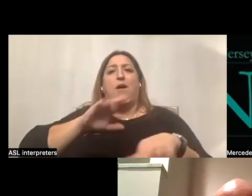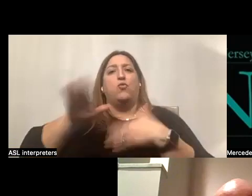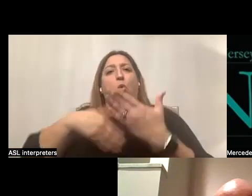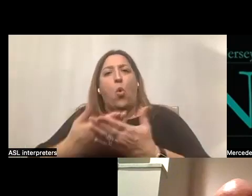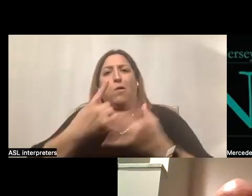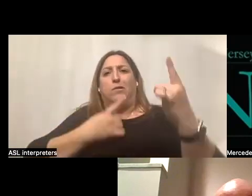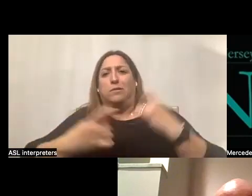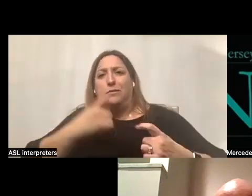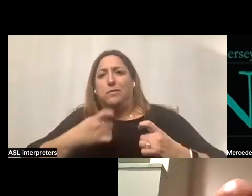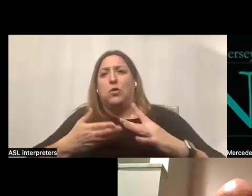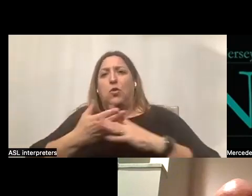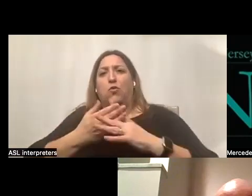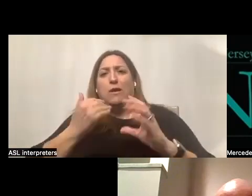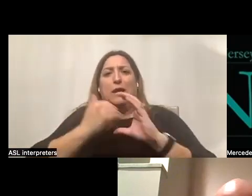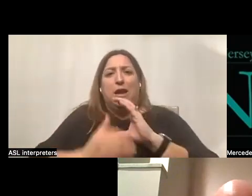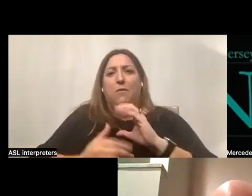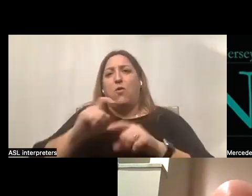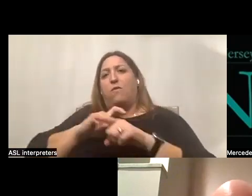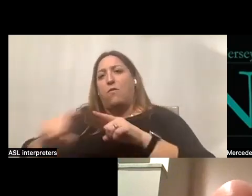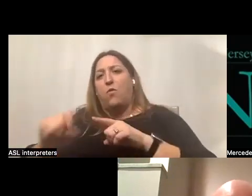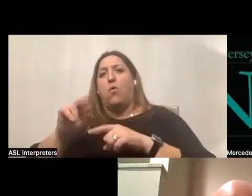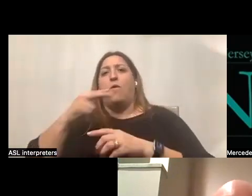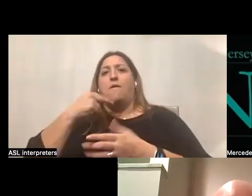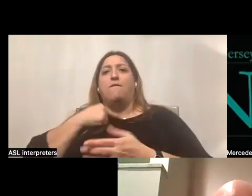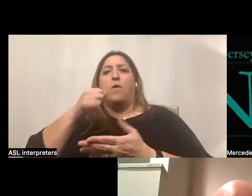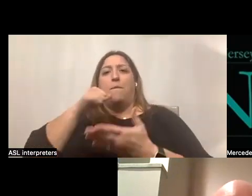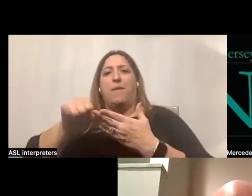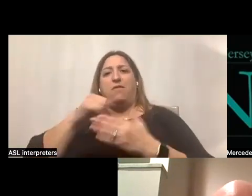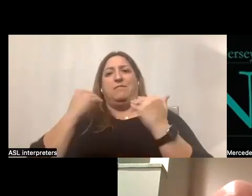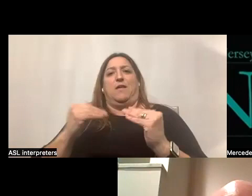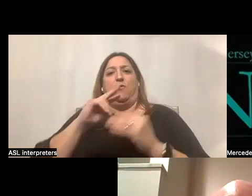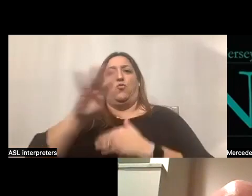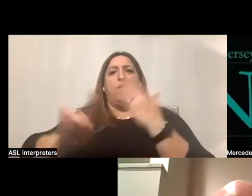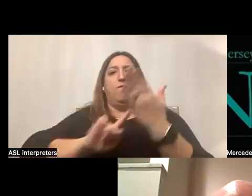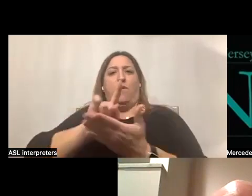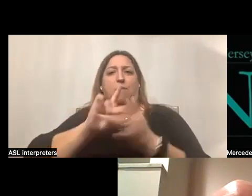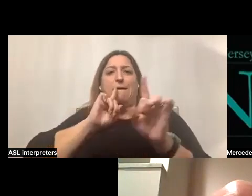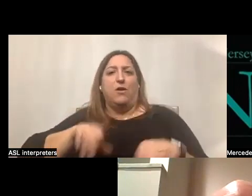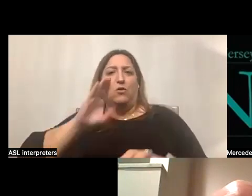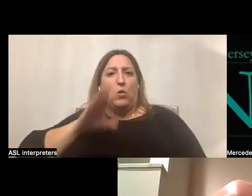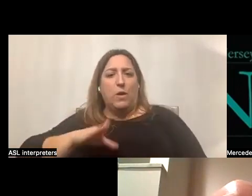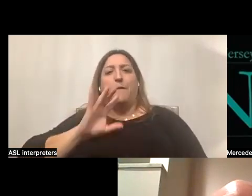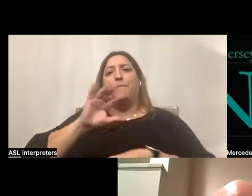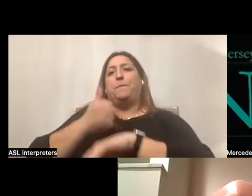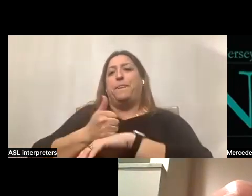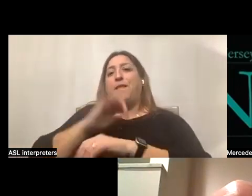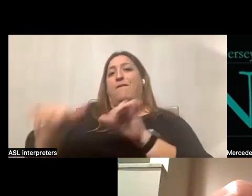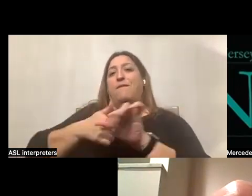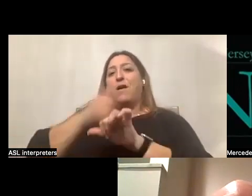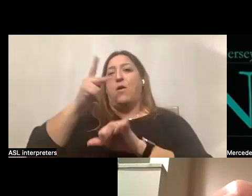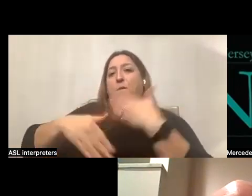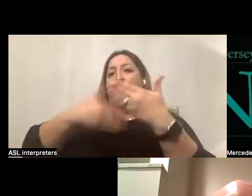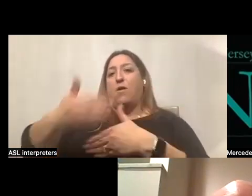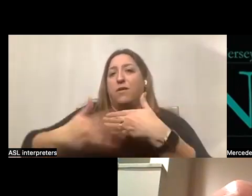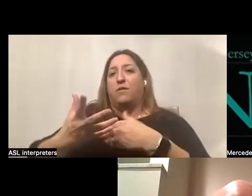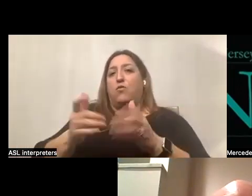receive through email, phone call, or voicemail service. We have also implemented a follow-up process that requires the